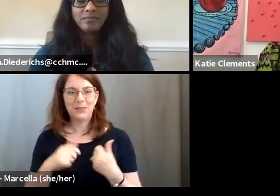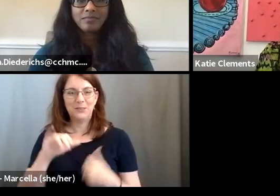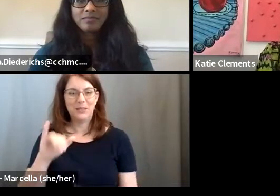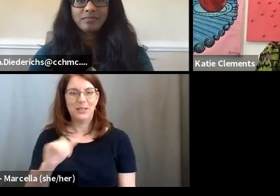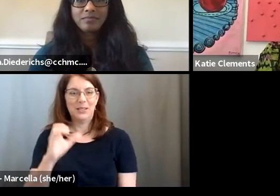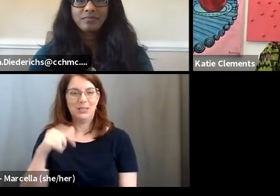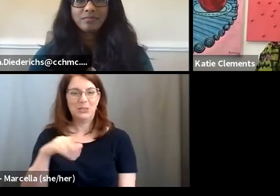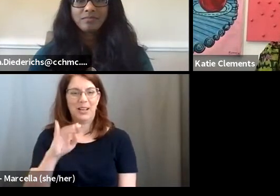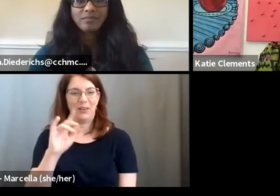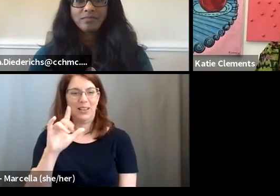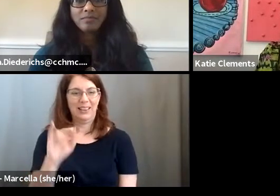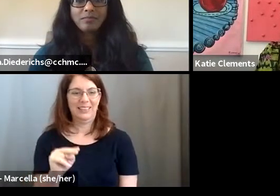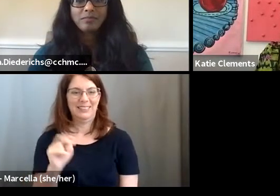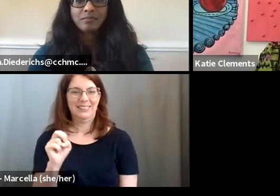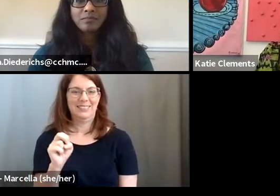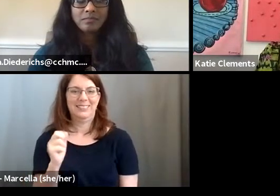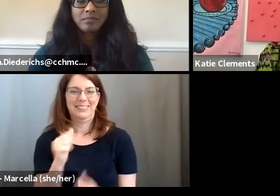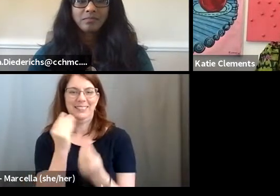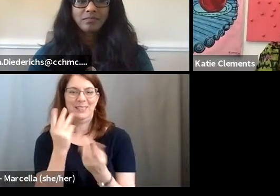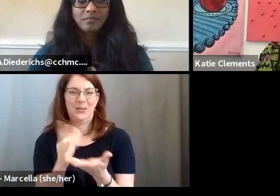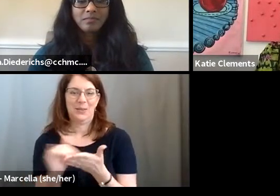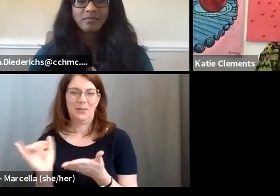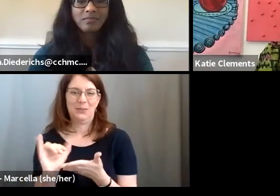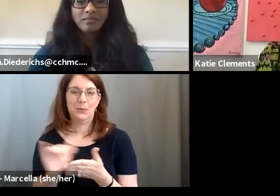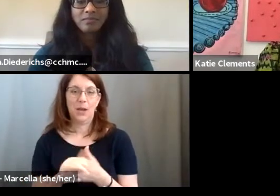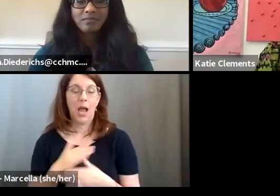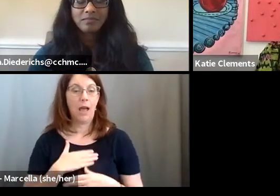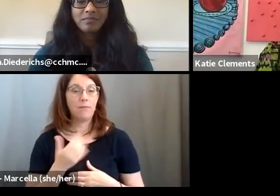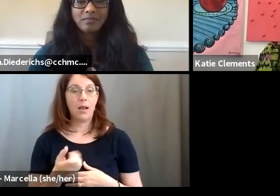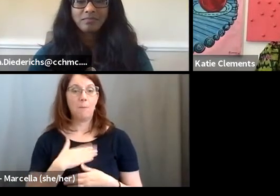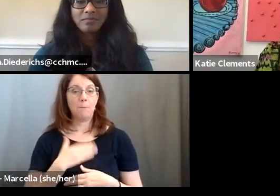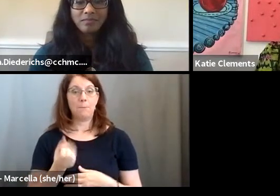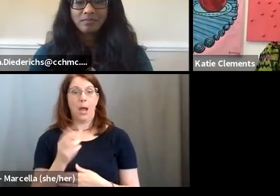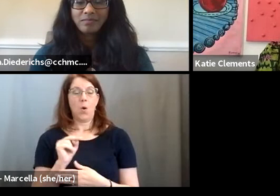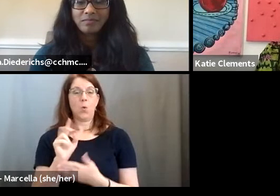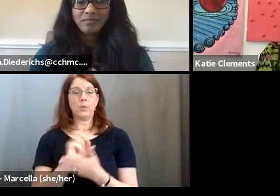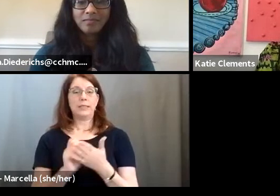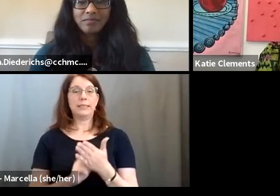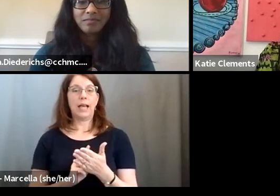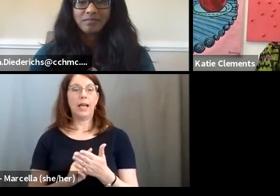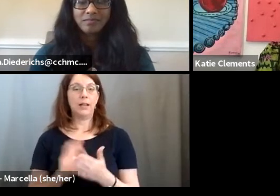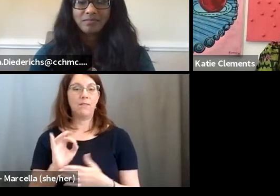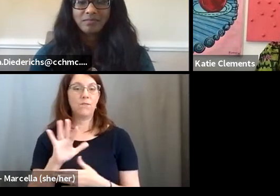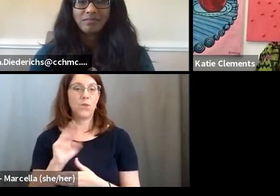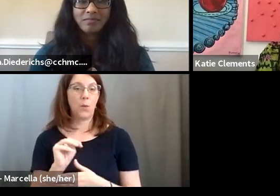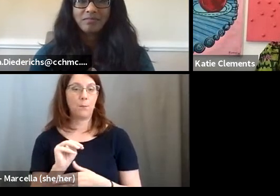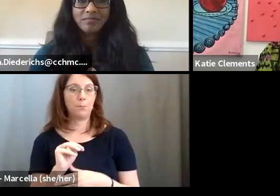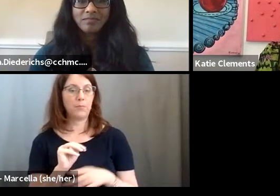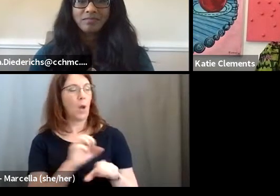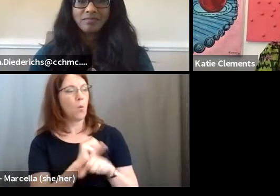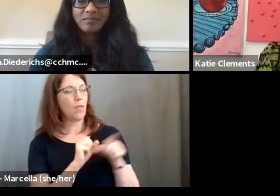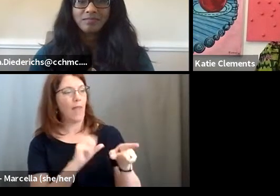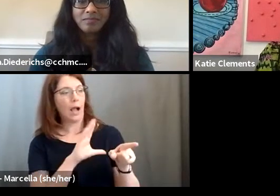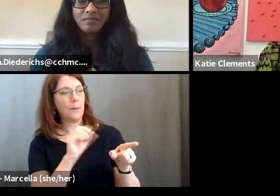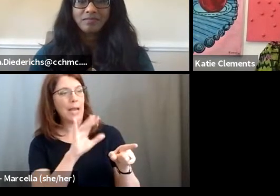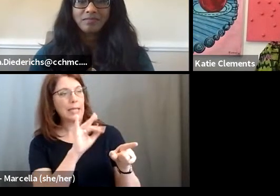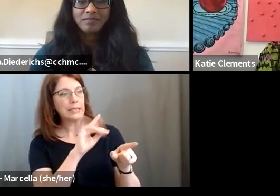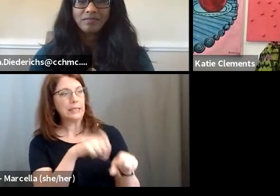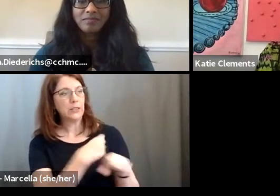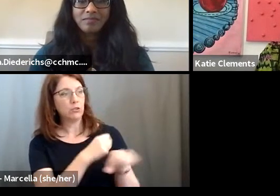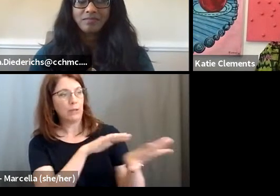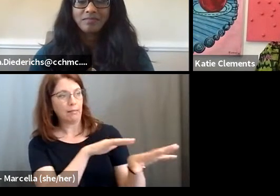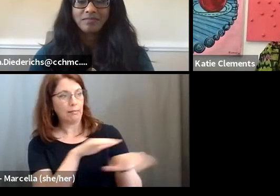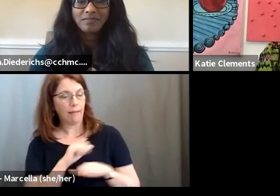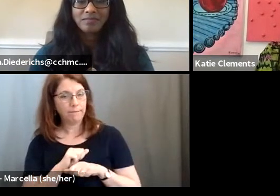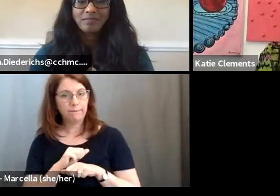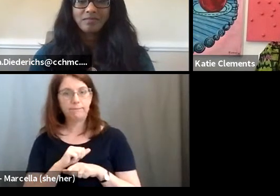the AIGA here in Louisville. I have my own design firm after I left that company for about 18 years. And